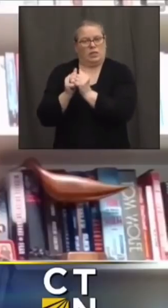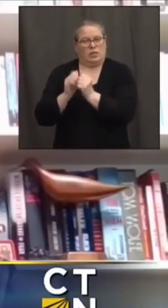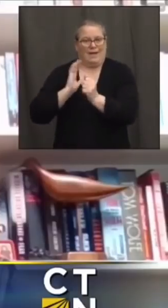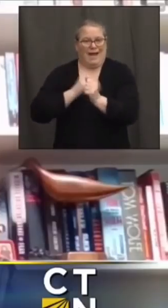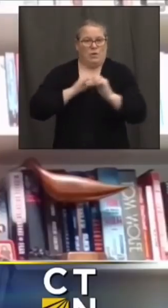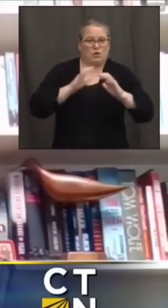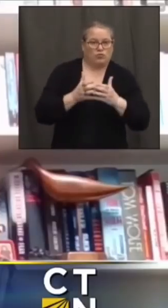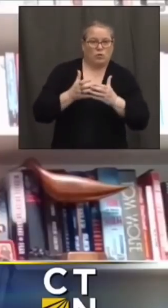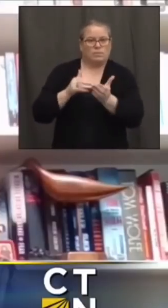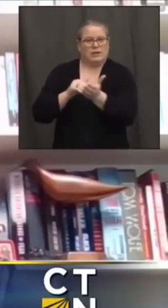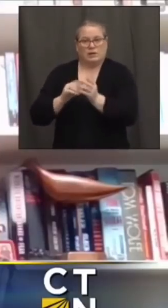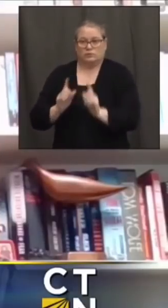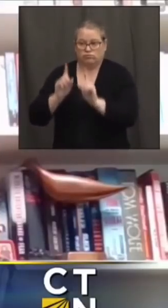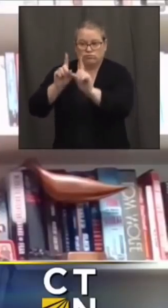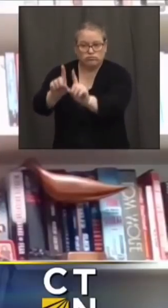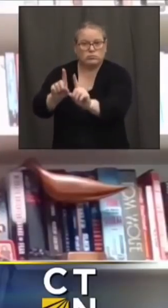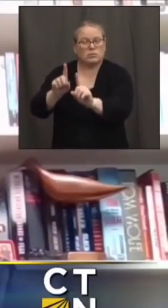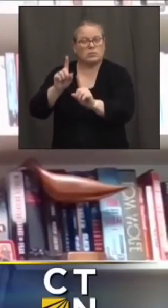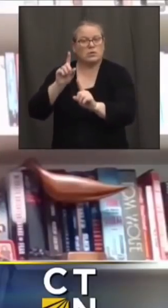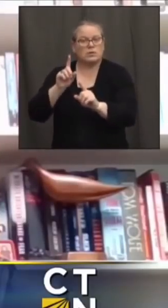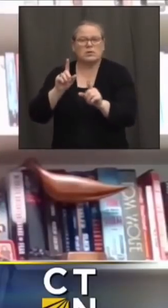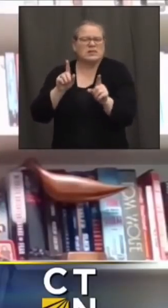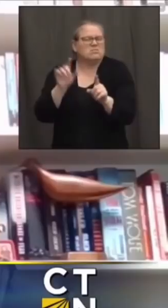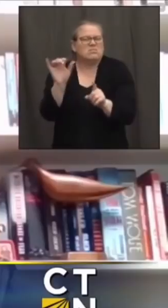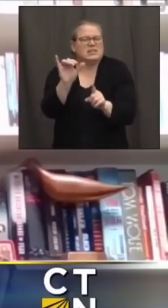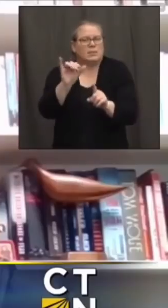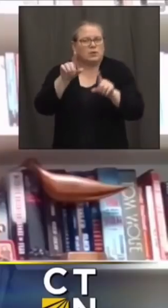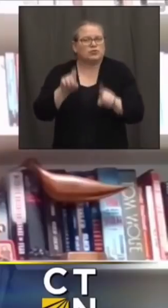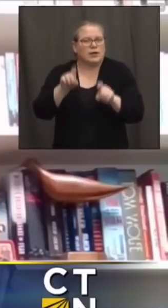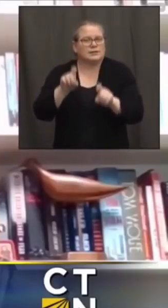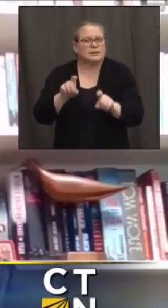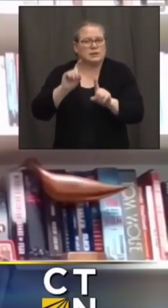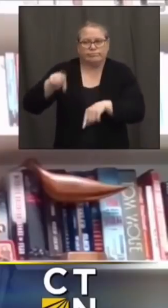similar to how we've done with testing uh throughout the pandemic